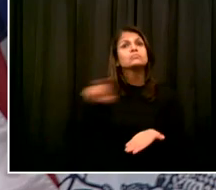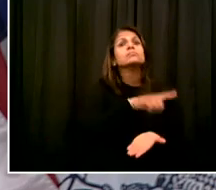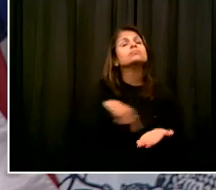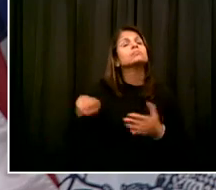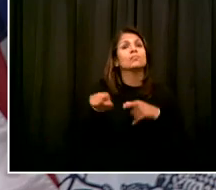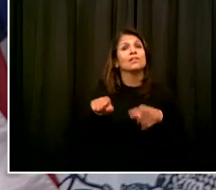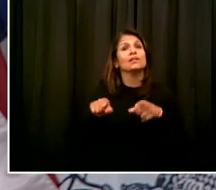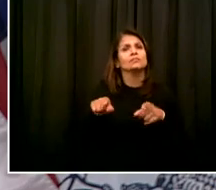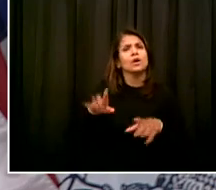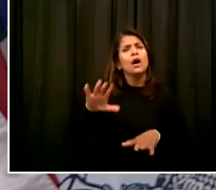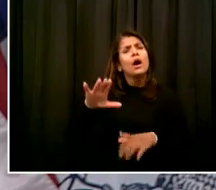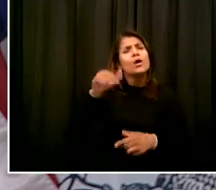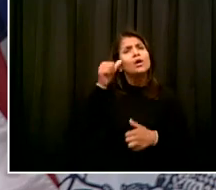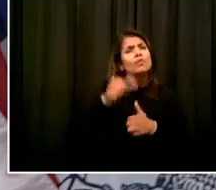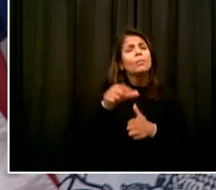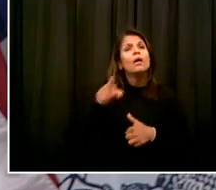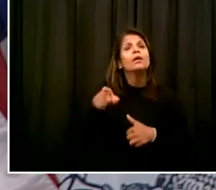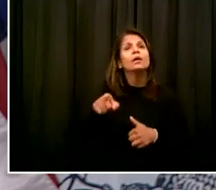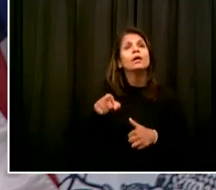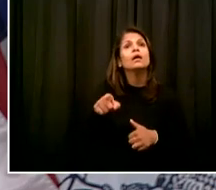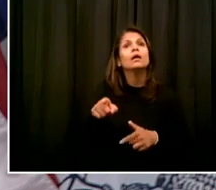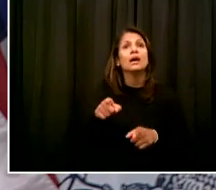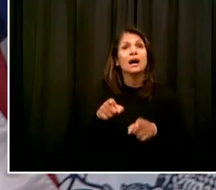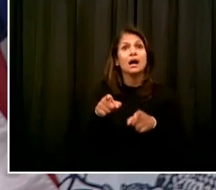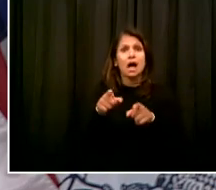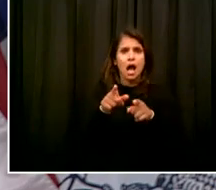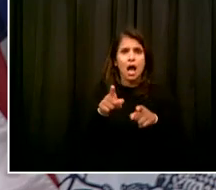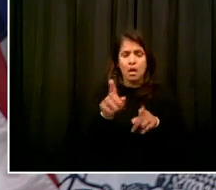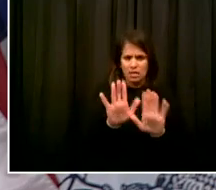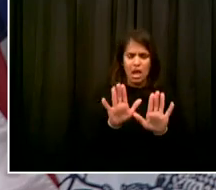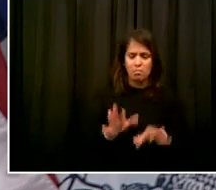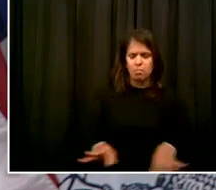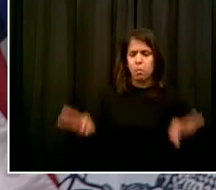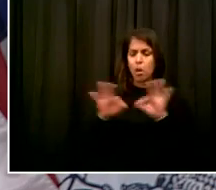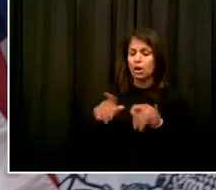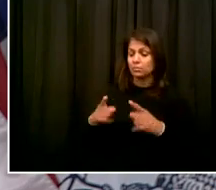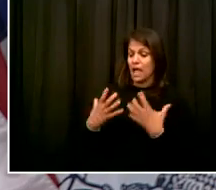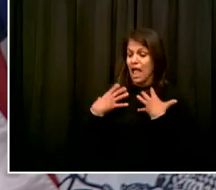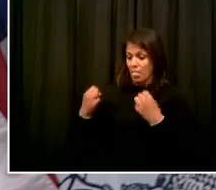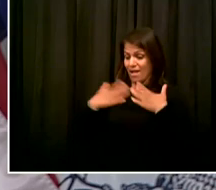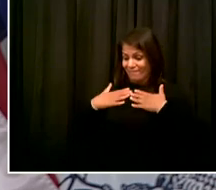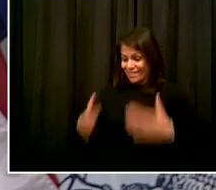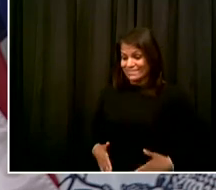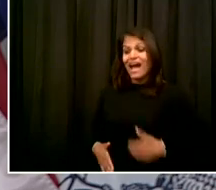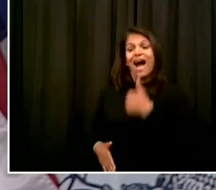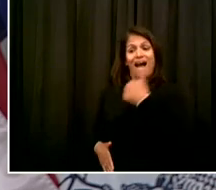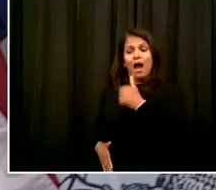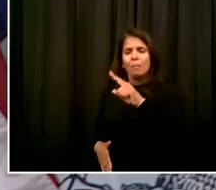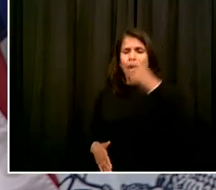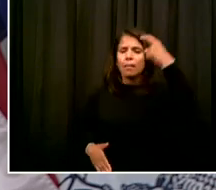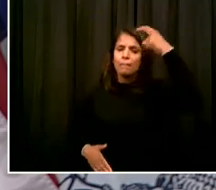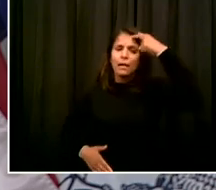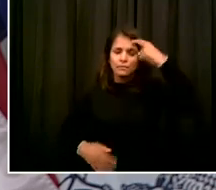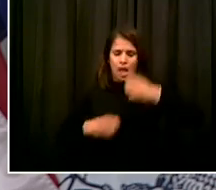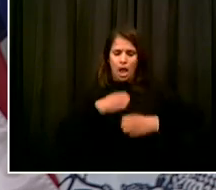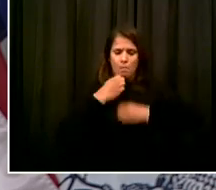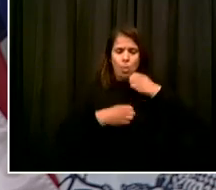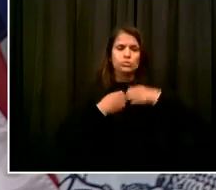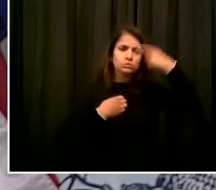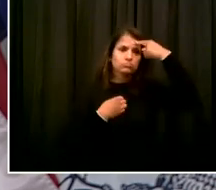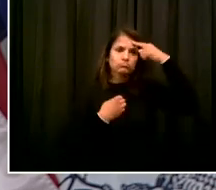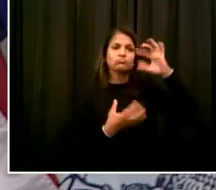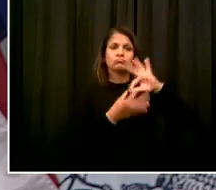lady reminds me all the time. When we talk about keeping people safe, we talk about keeping people healthy.